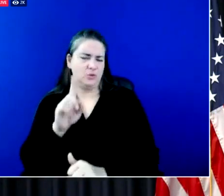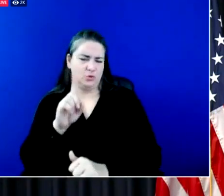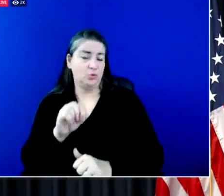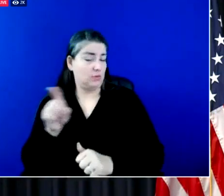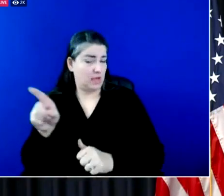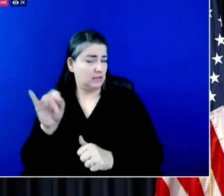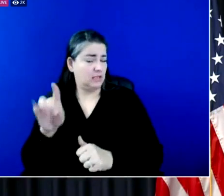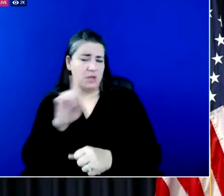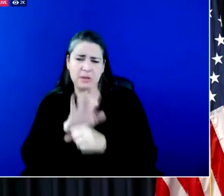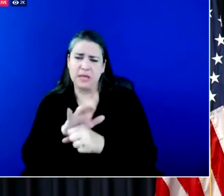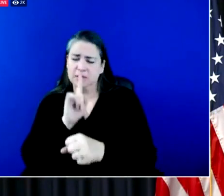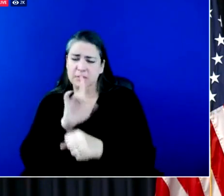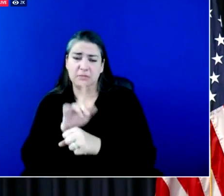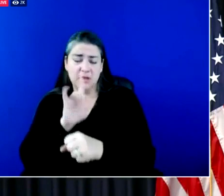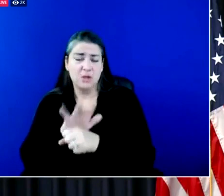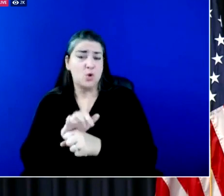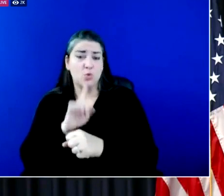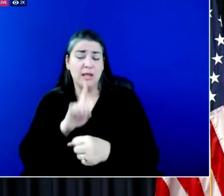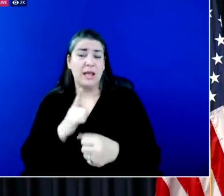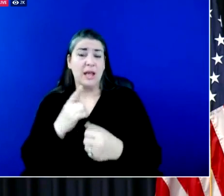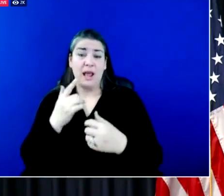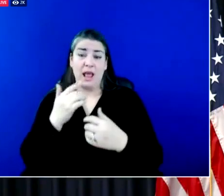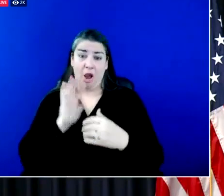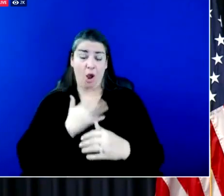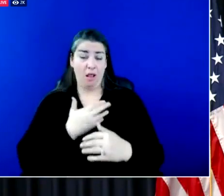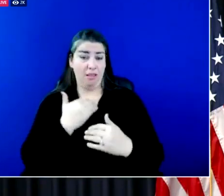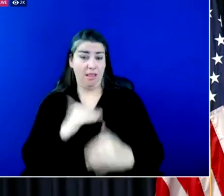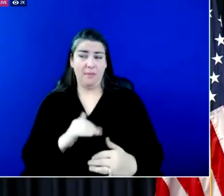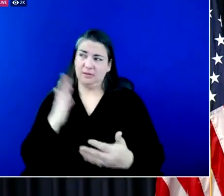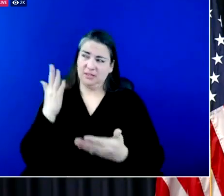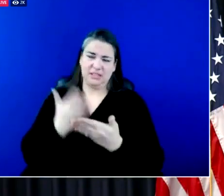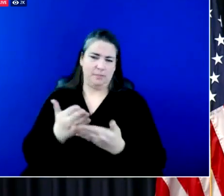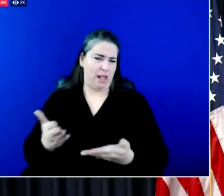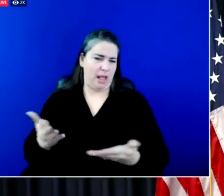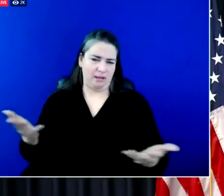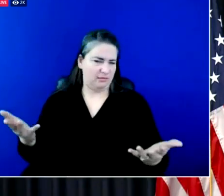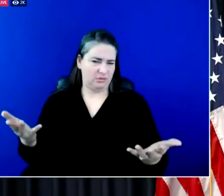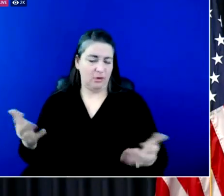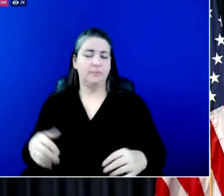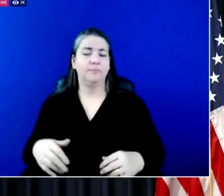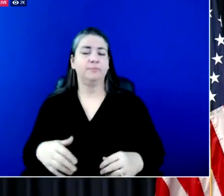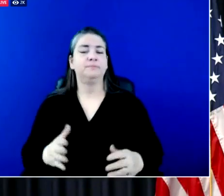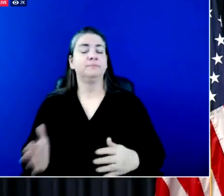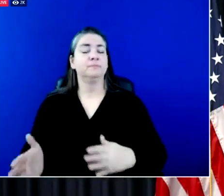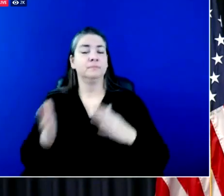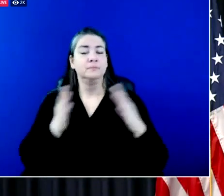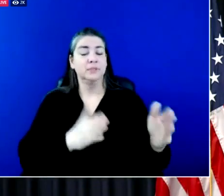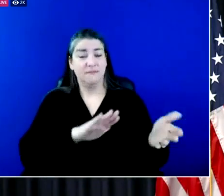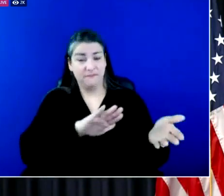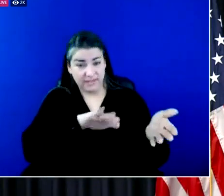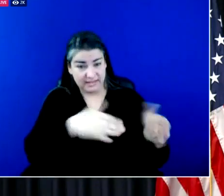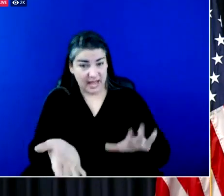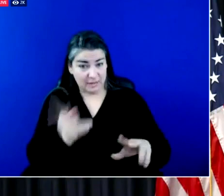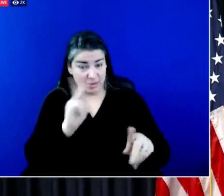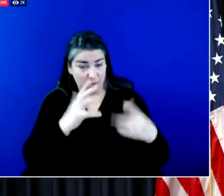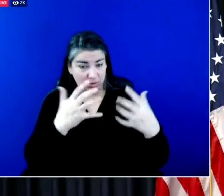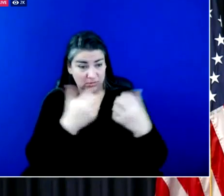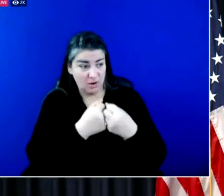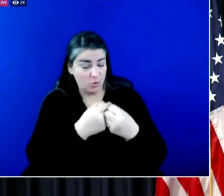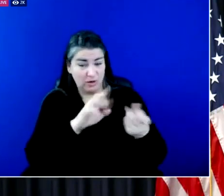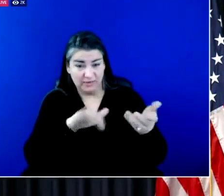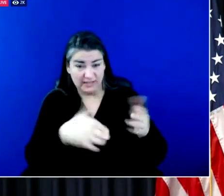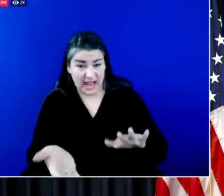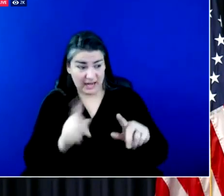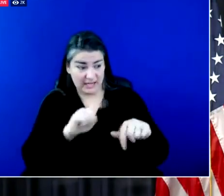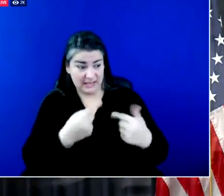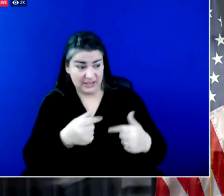just limited by supply on the fatality side let's go over to uh director doset uh thus far i have not been made